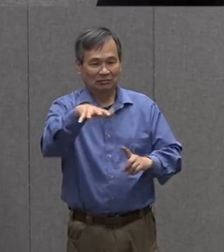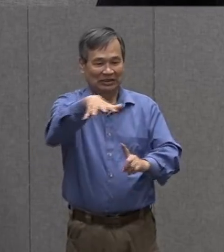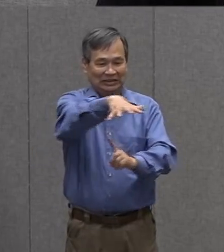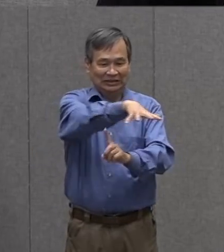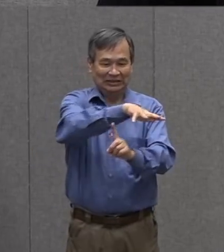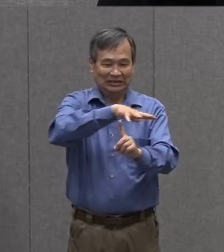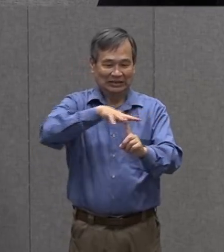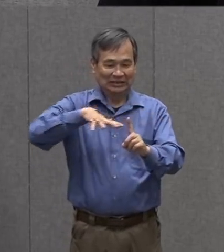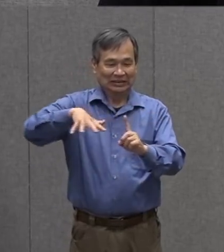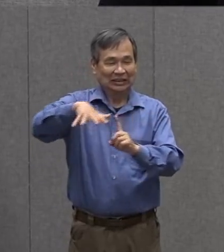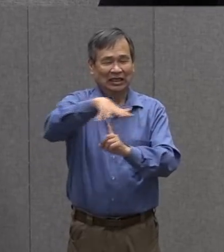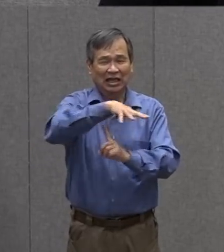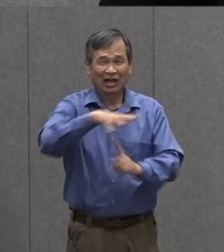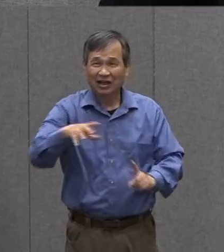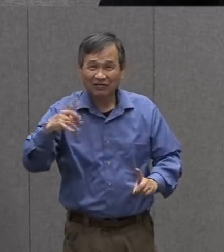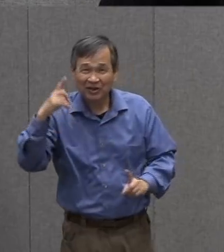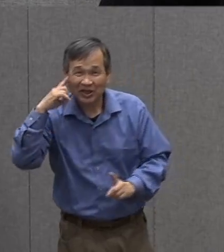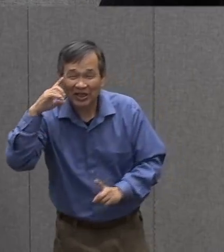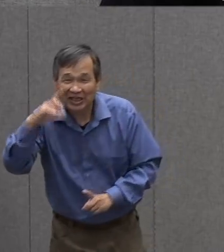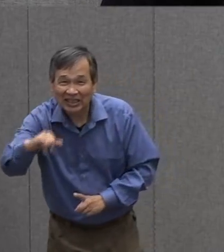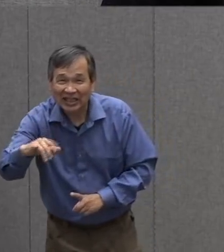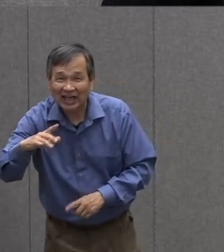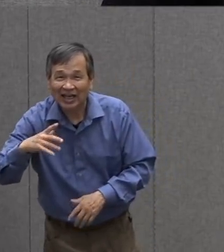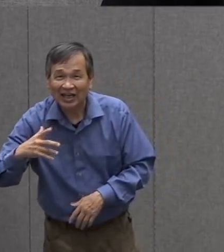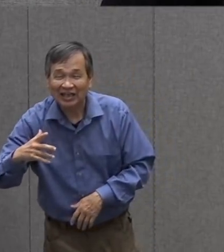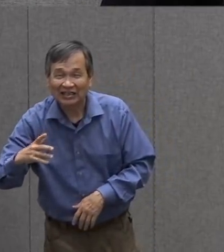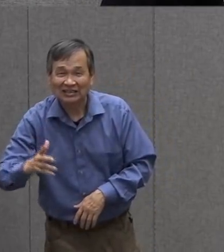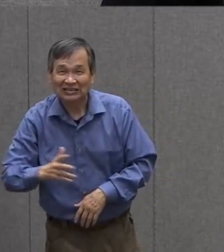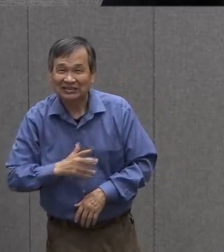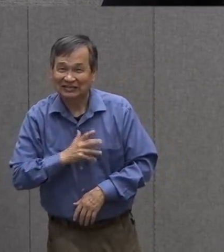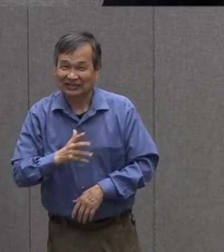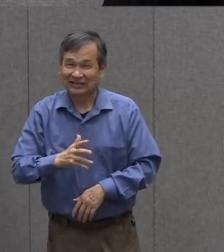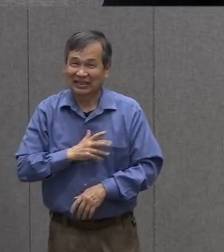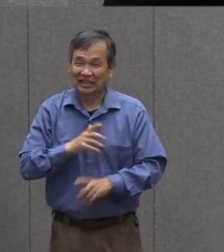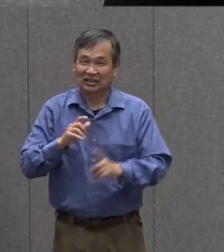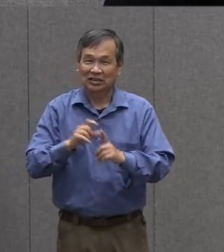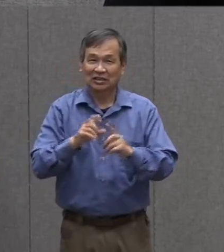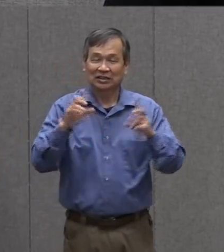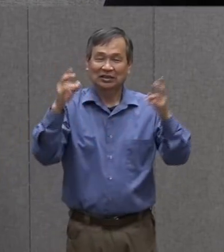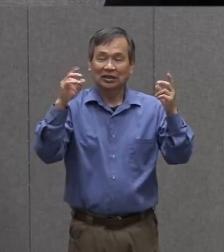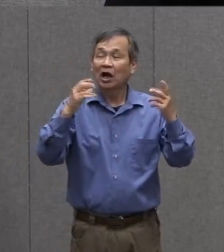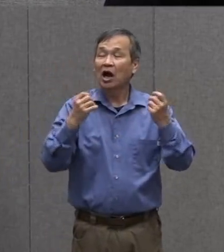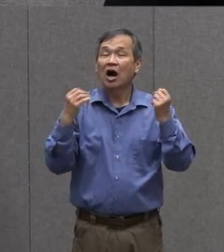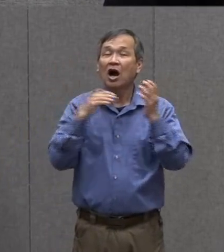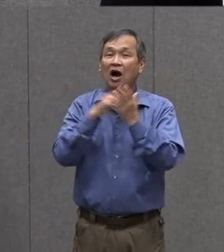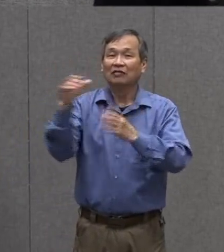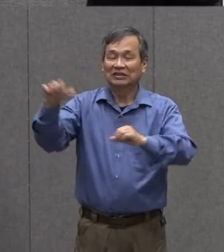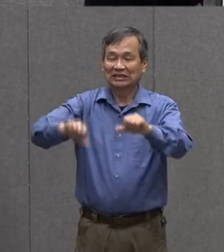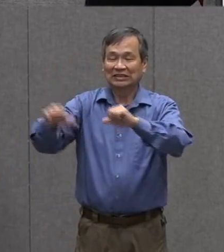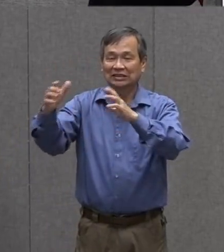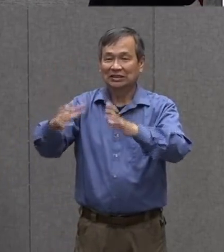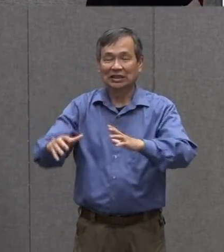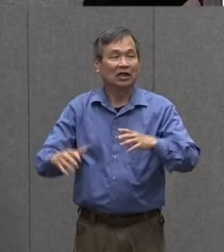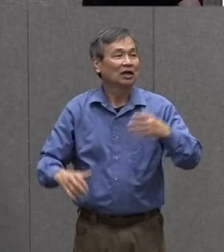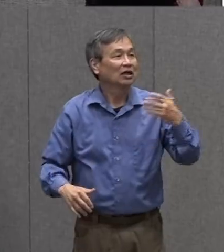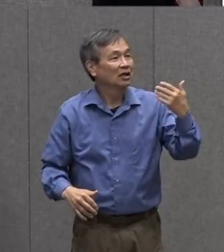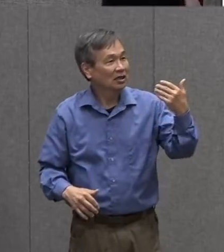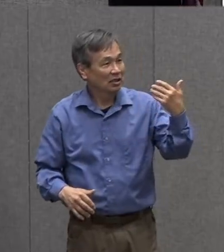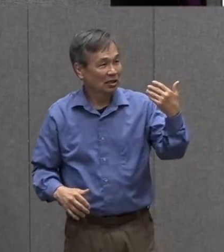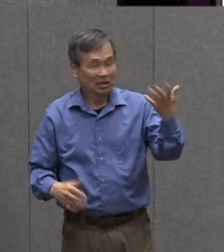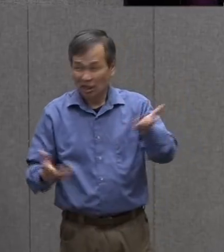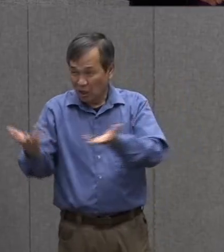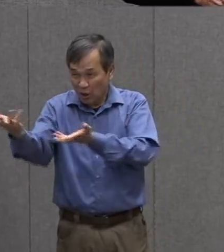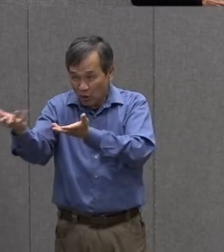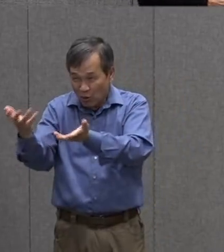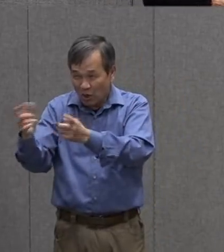and girls echo system it's kind of a fancy one it's a term scientists use mix roxanne can you tell us a little bit